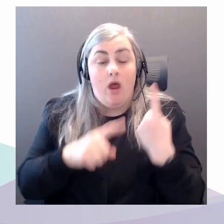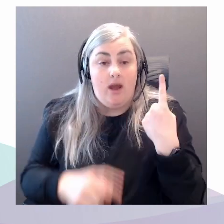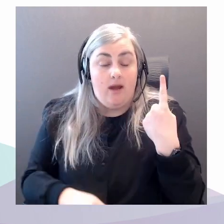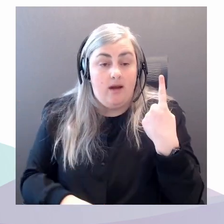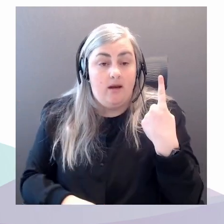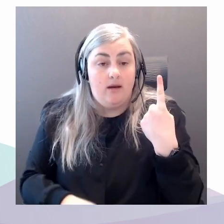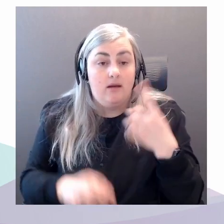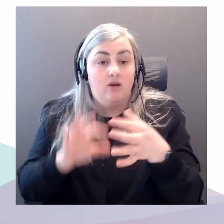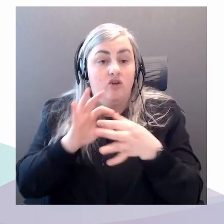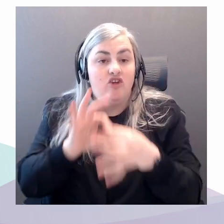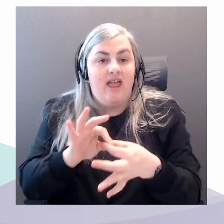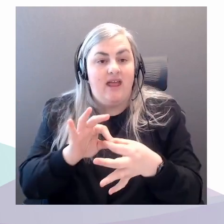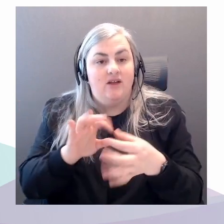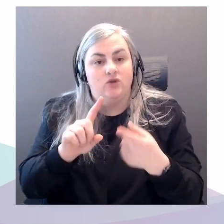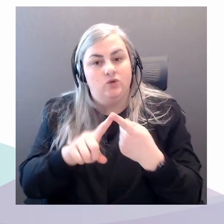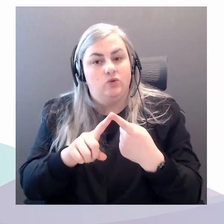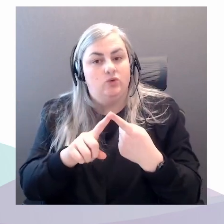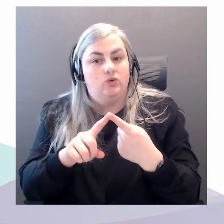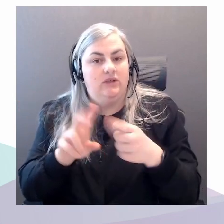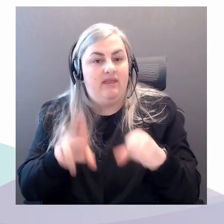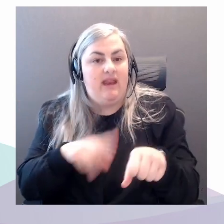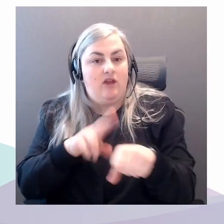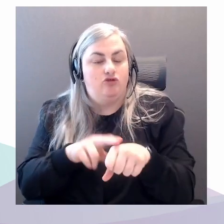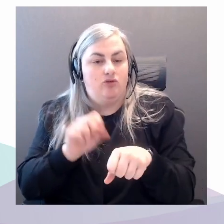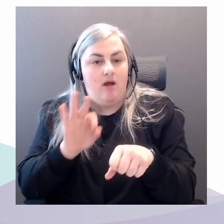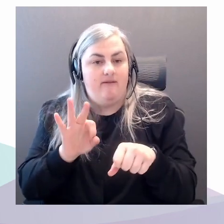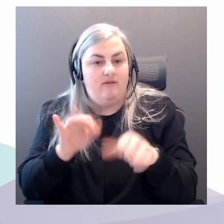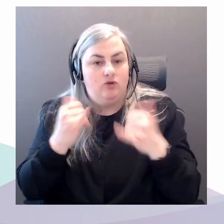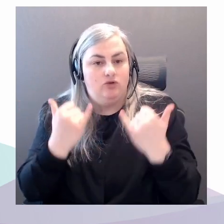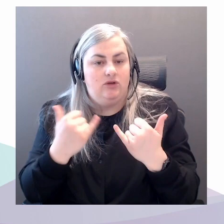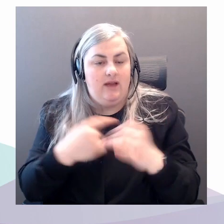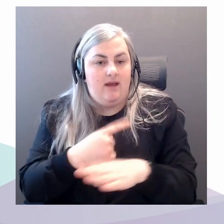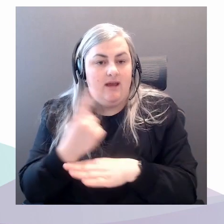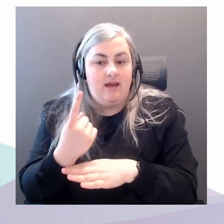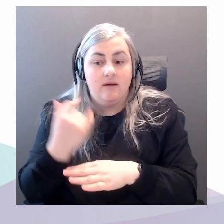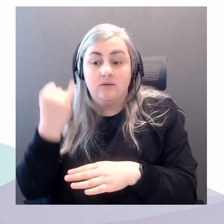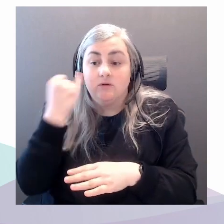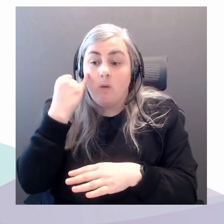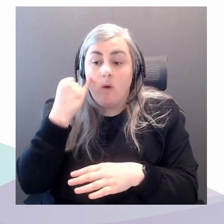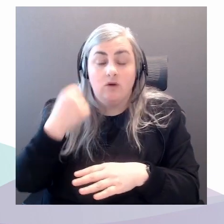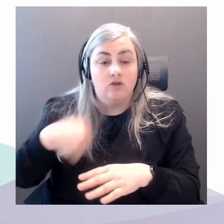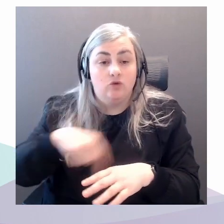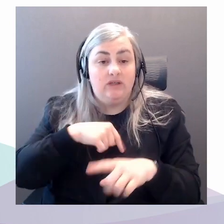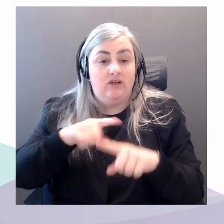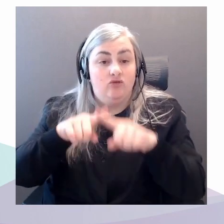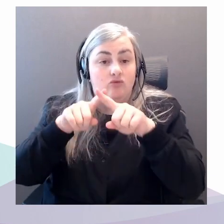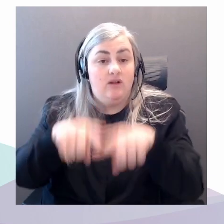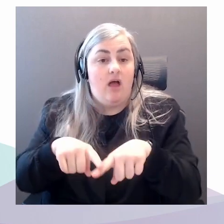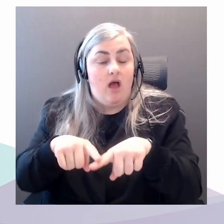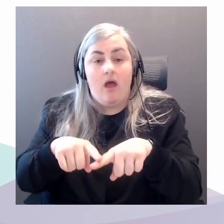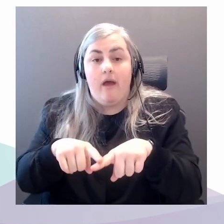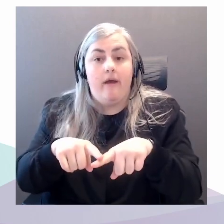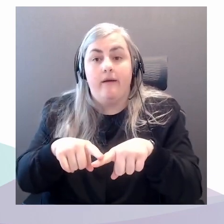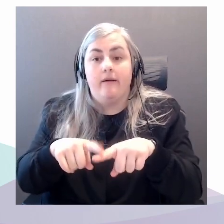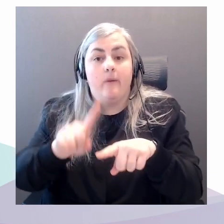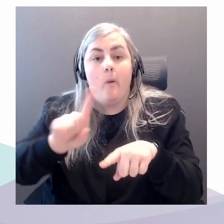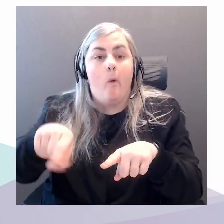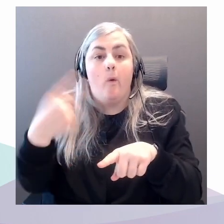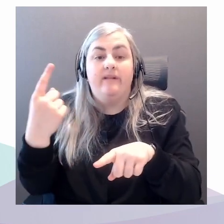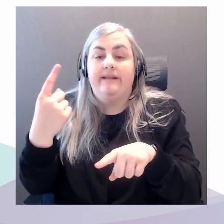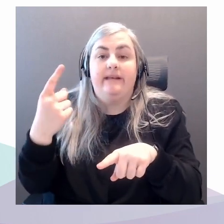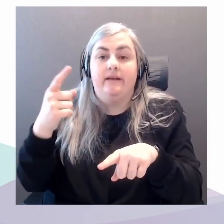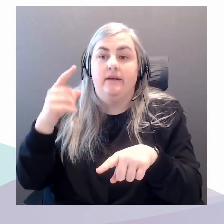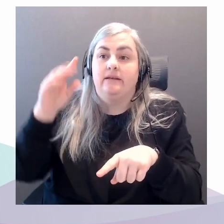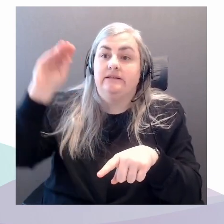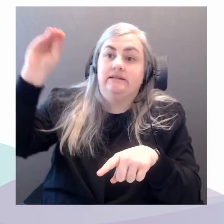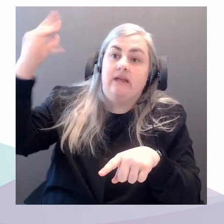So if we are to rely on the power of the sun and the wind, it